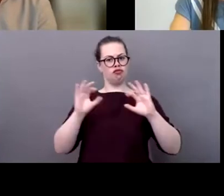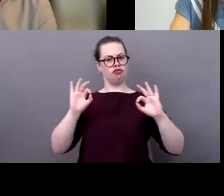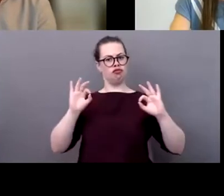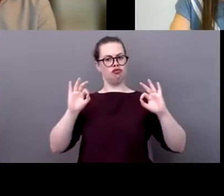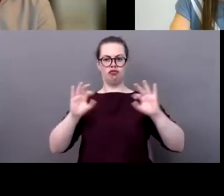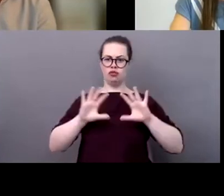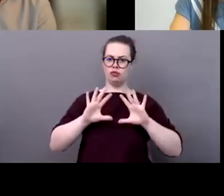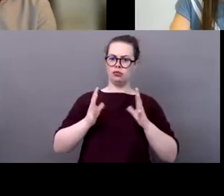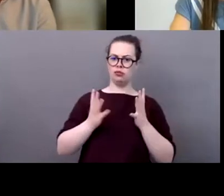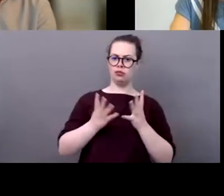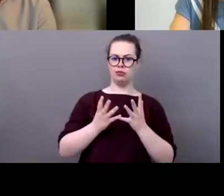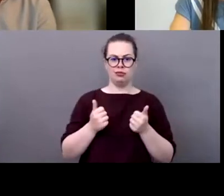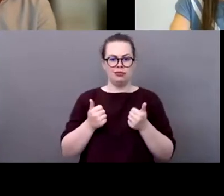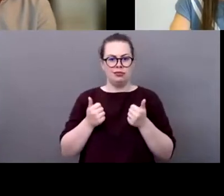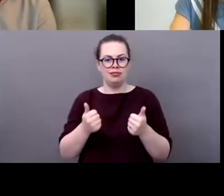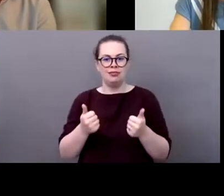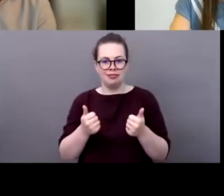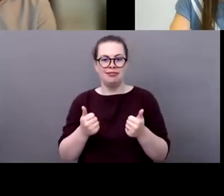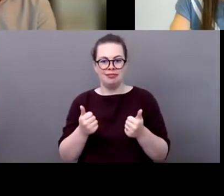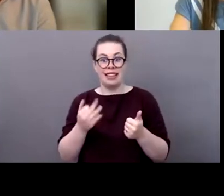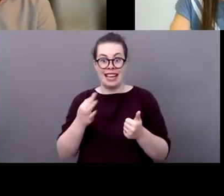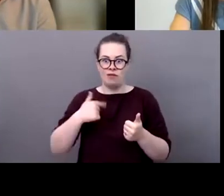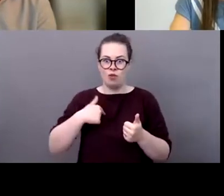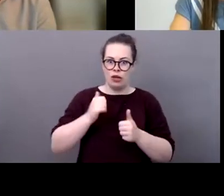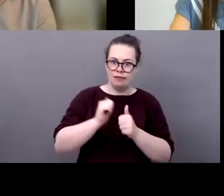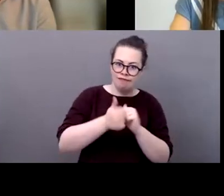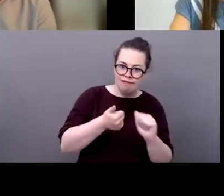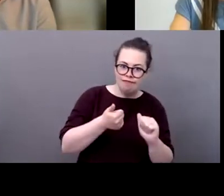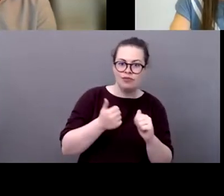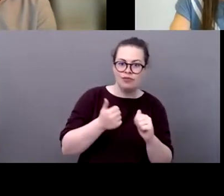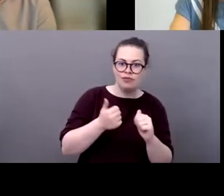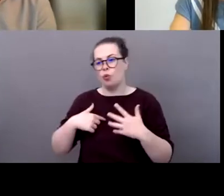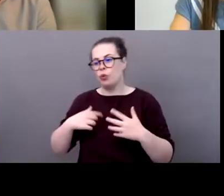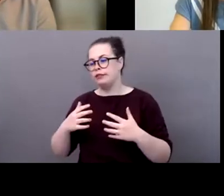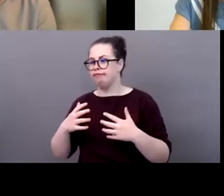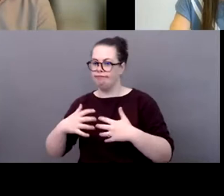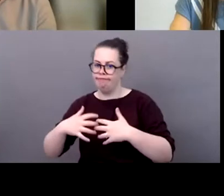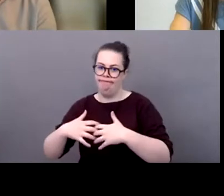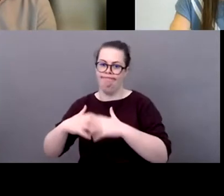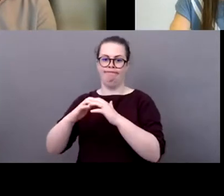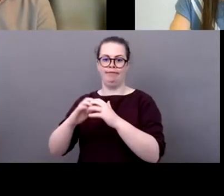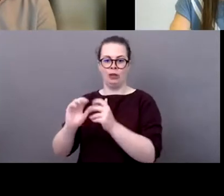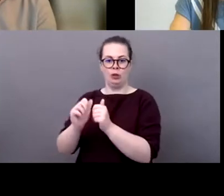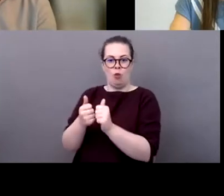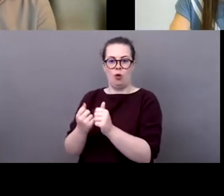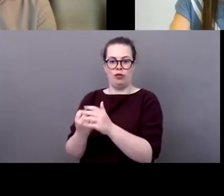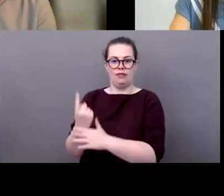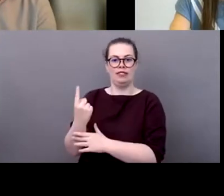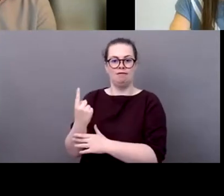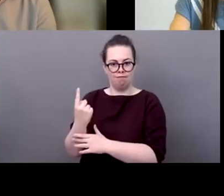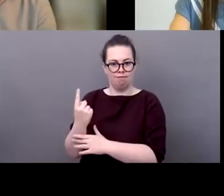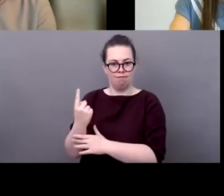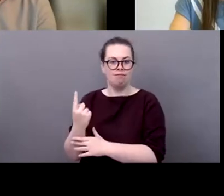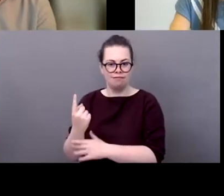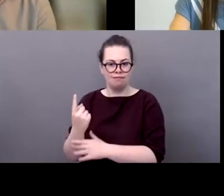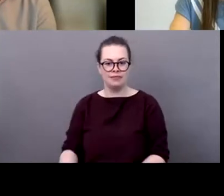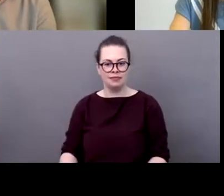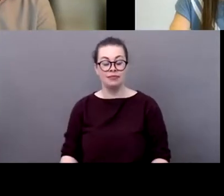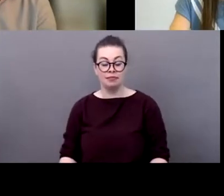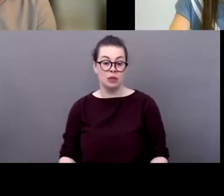solutions when we participate in sport or when we organize uh sport events so i think uh